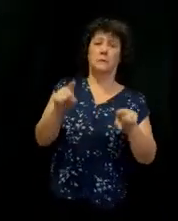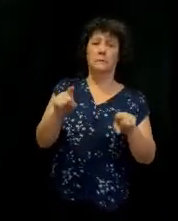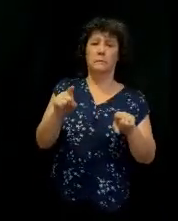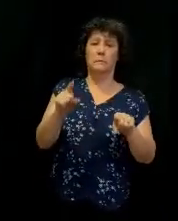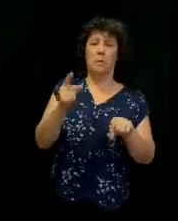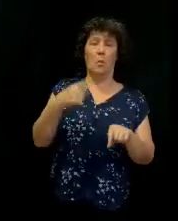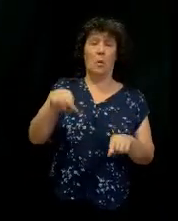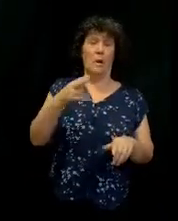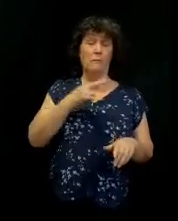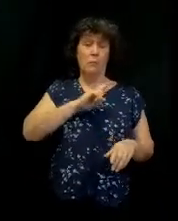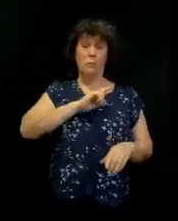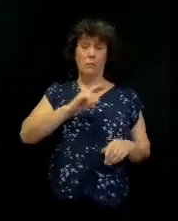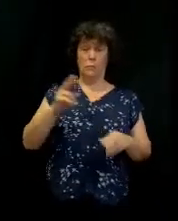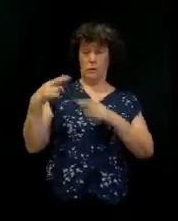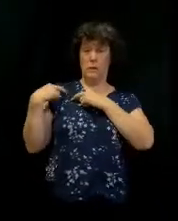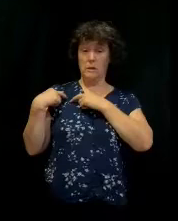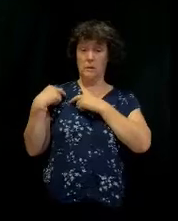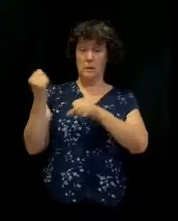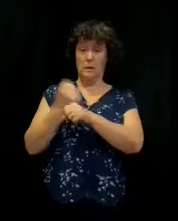responsibility to get people to Jesus.